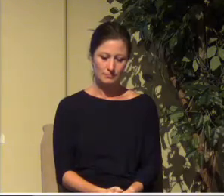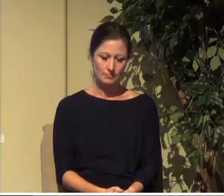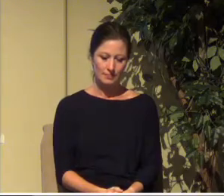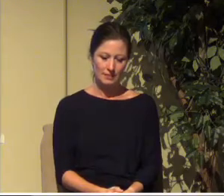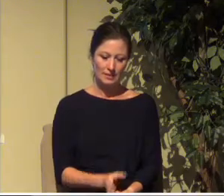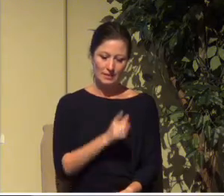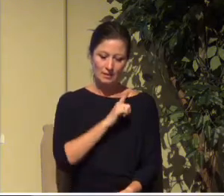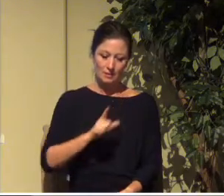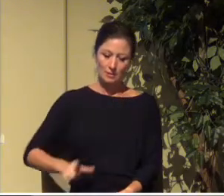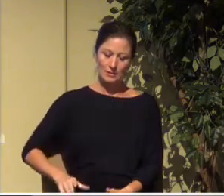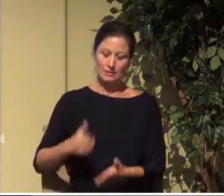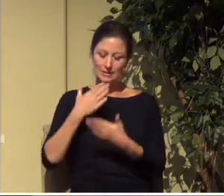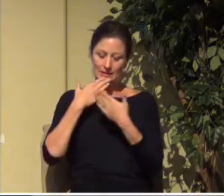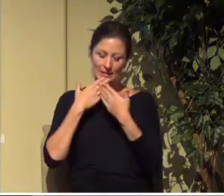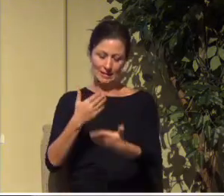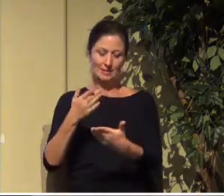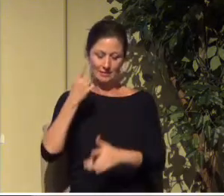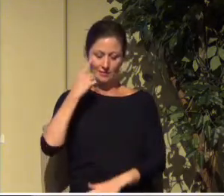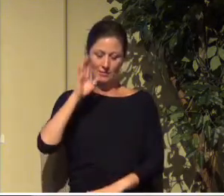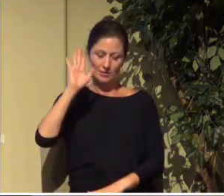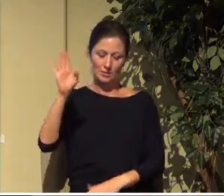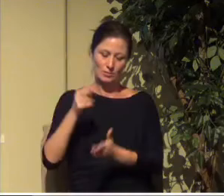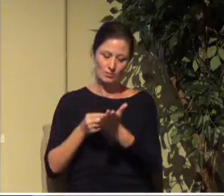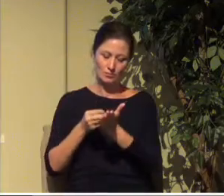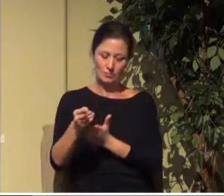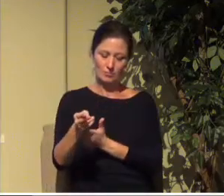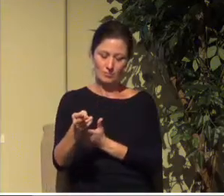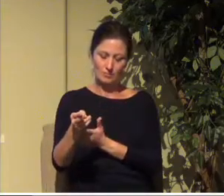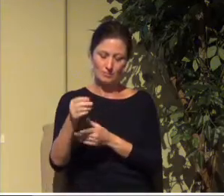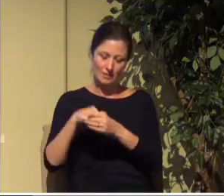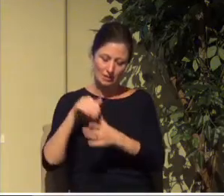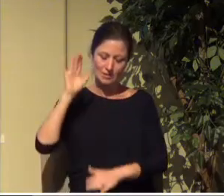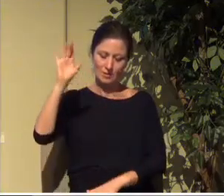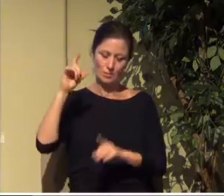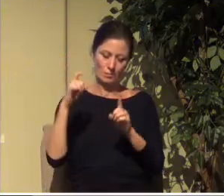Lord, thank you for the truth of your word. We need it.